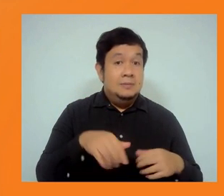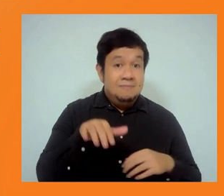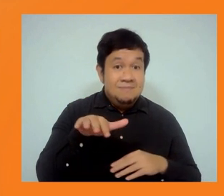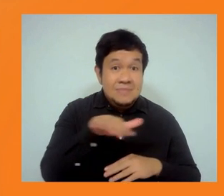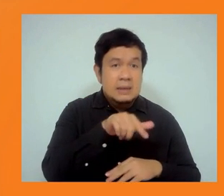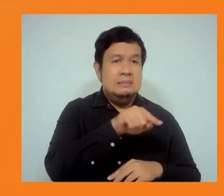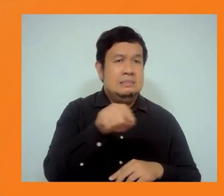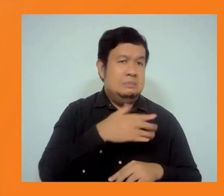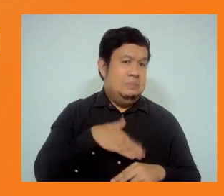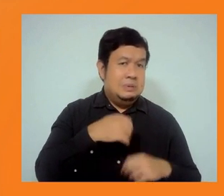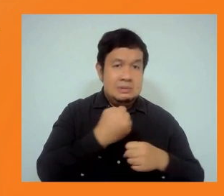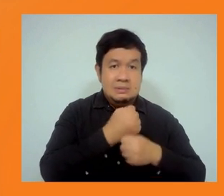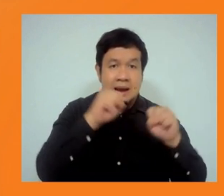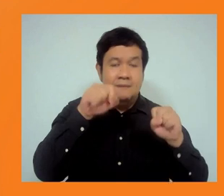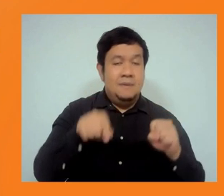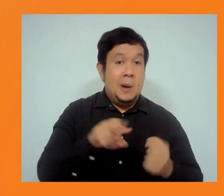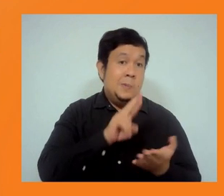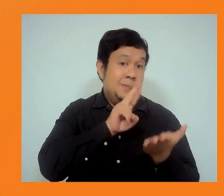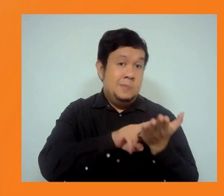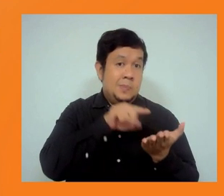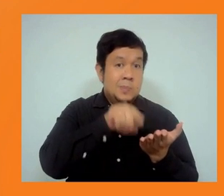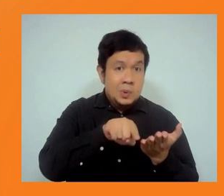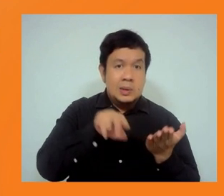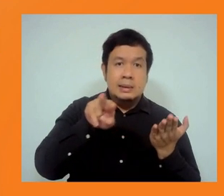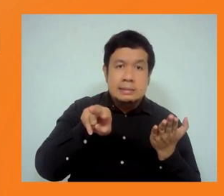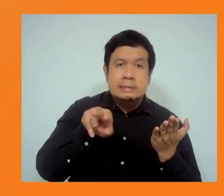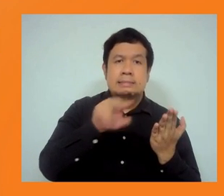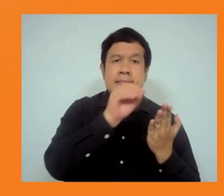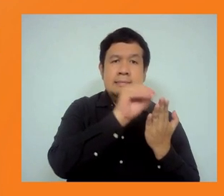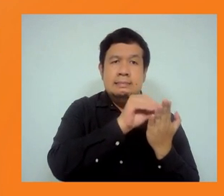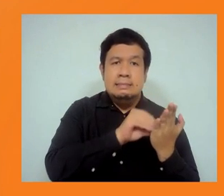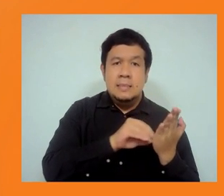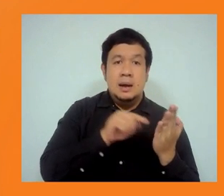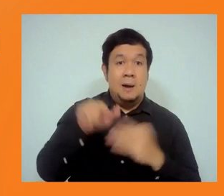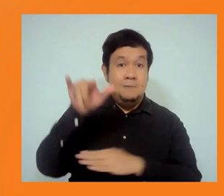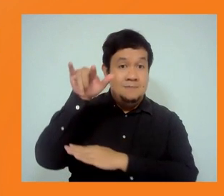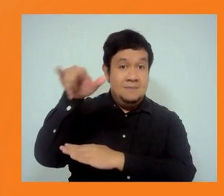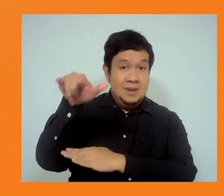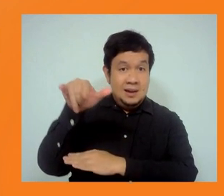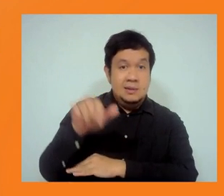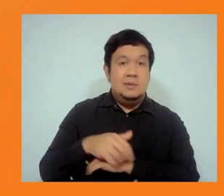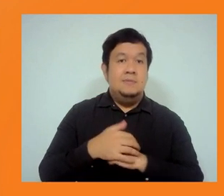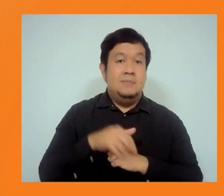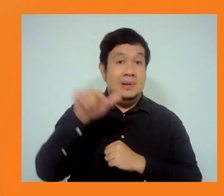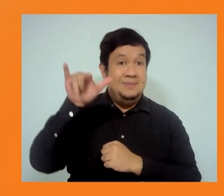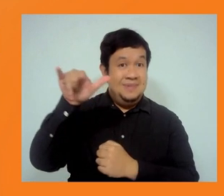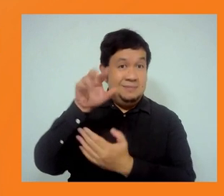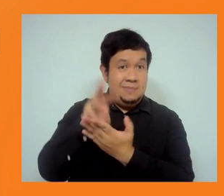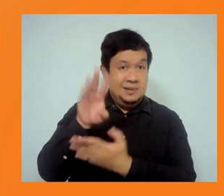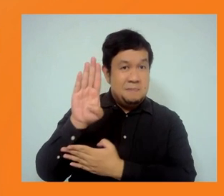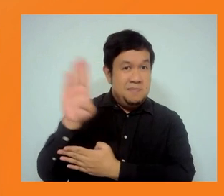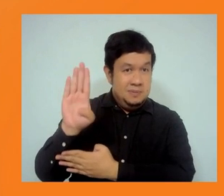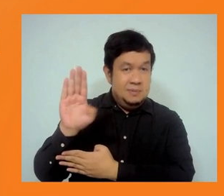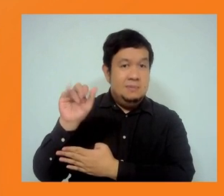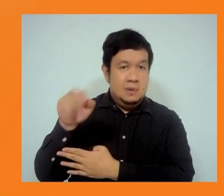What we have seen with the Bangalore Metro airport line project is that there's been a worrying pattern of splitting of the metro